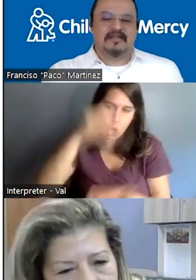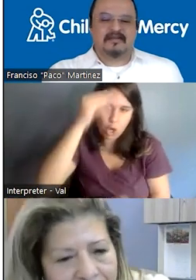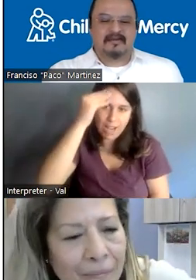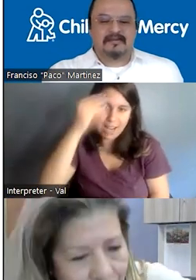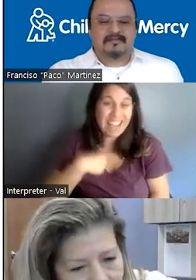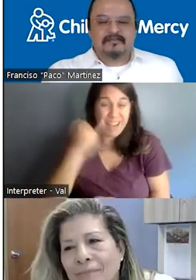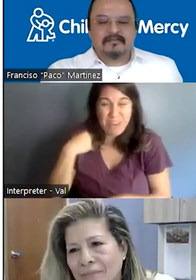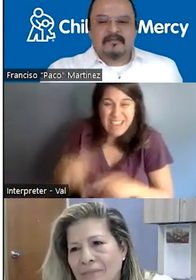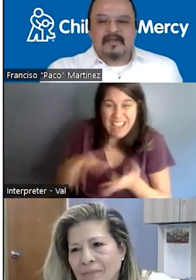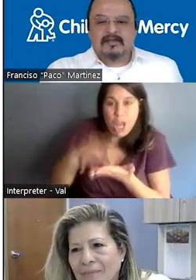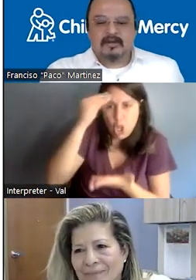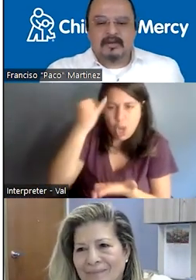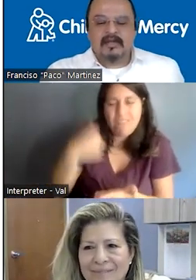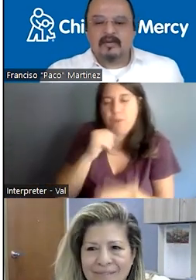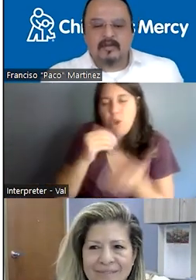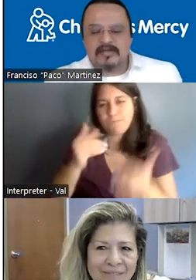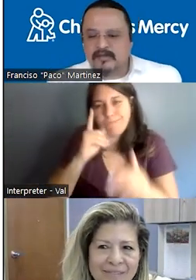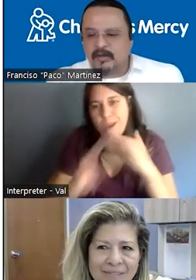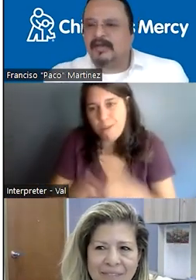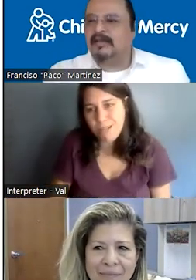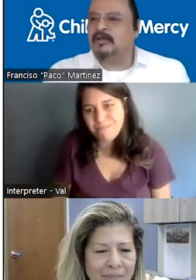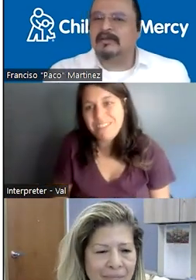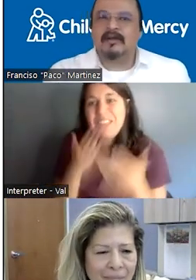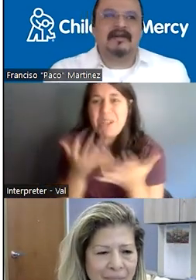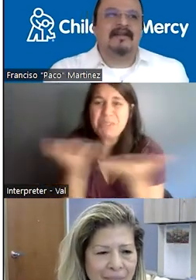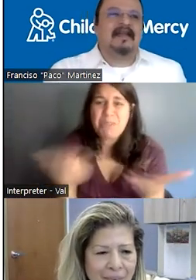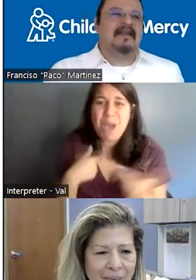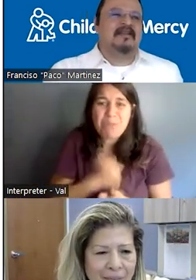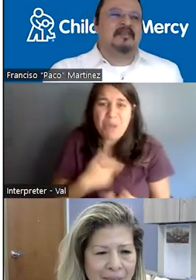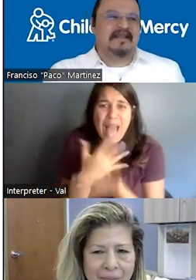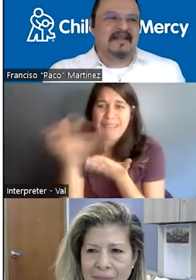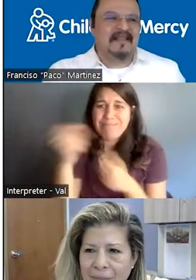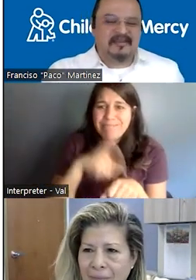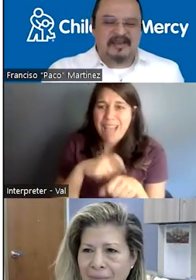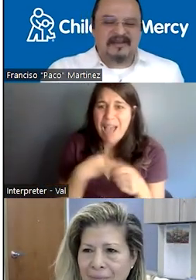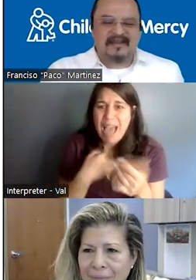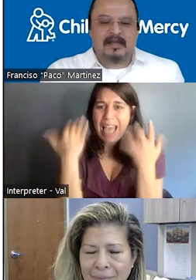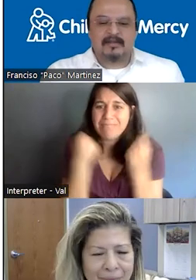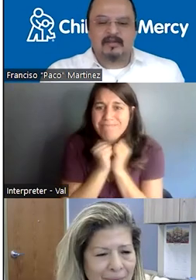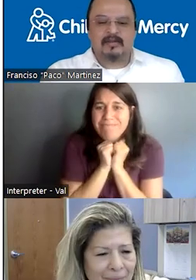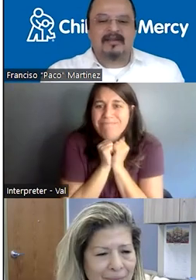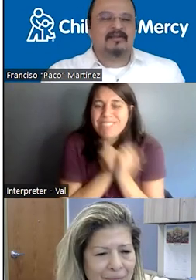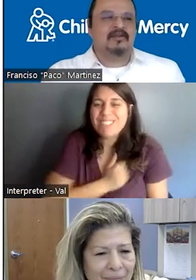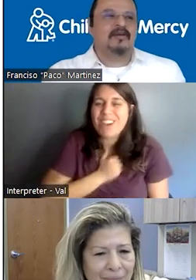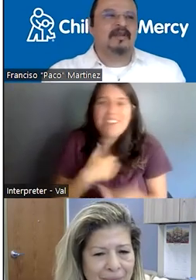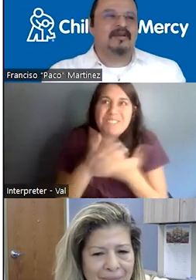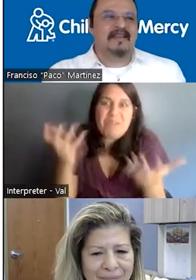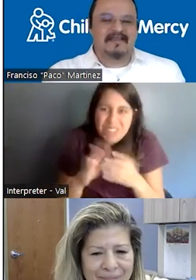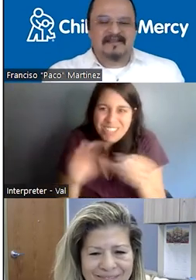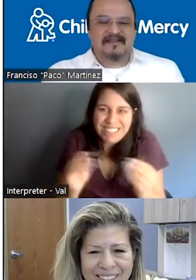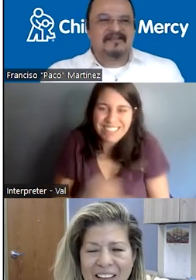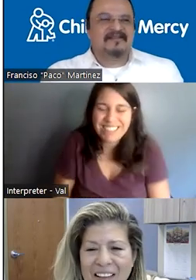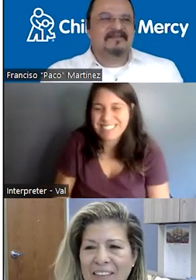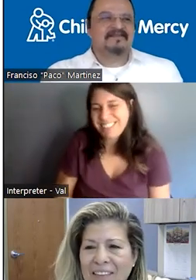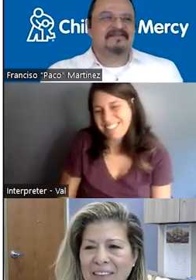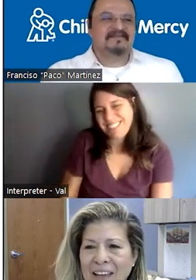humble ourselves. So thank you very much. I'm sorry. took longer than I expected, but I had too many things to share with you guys.